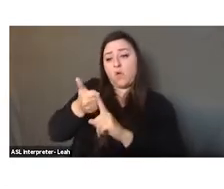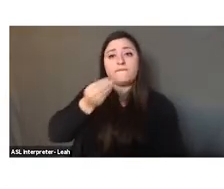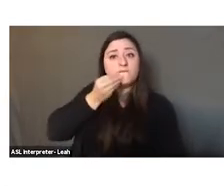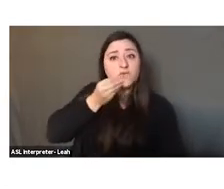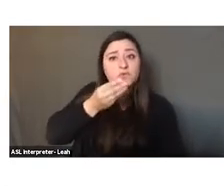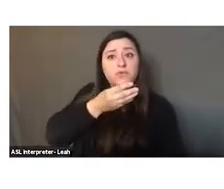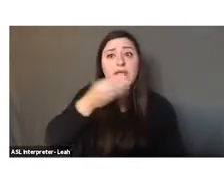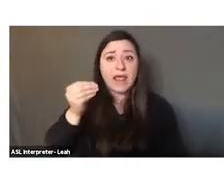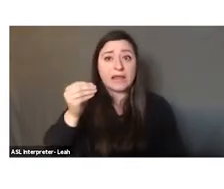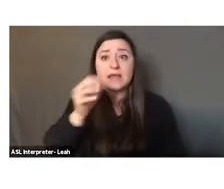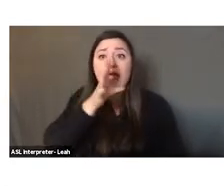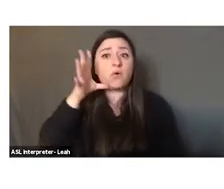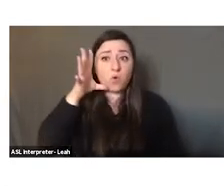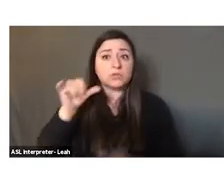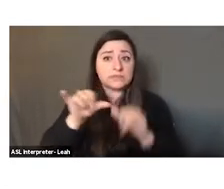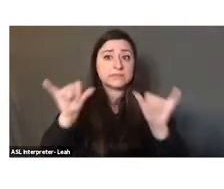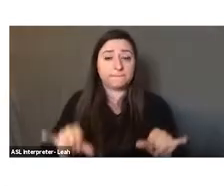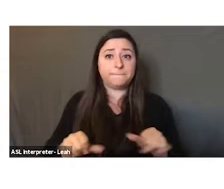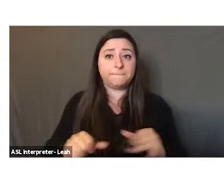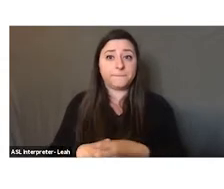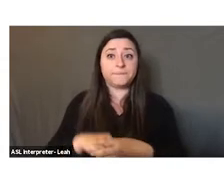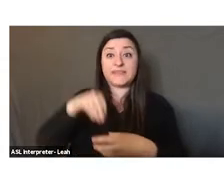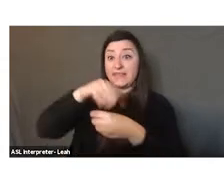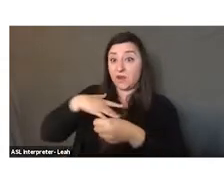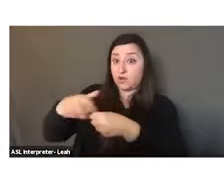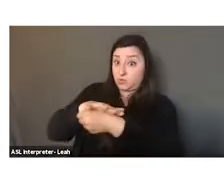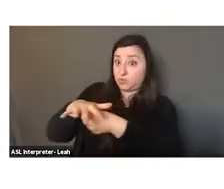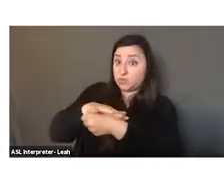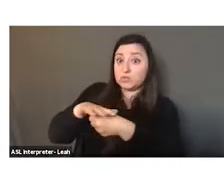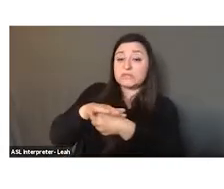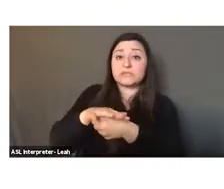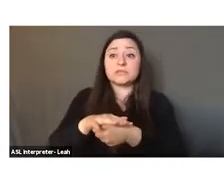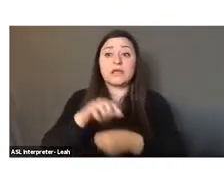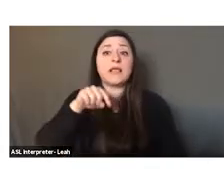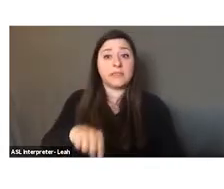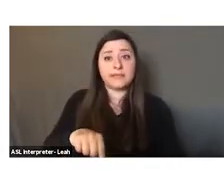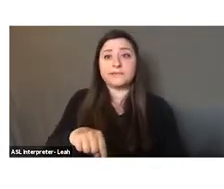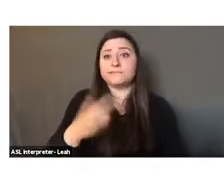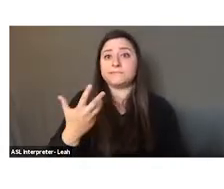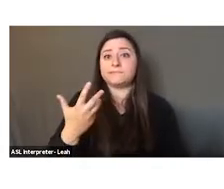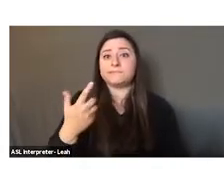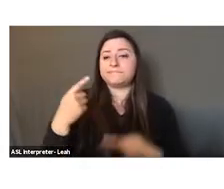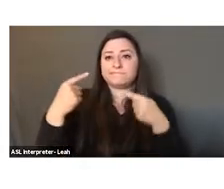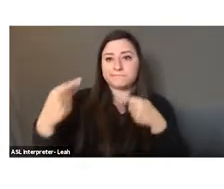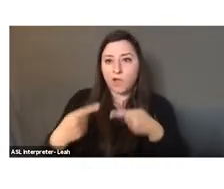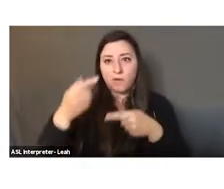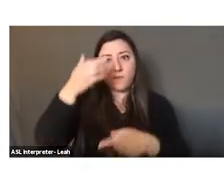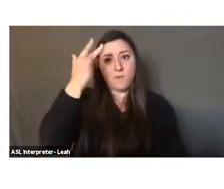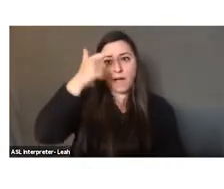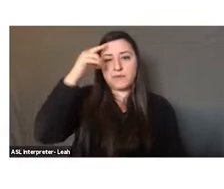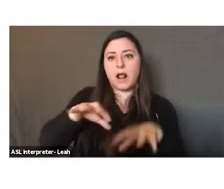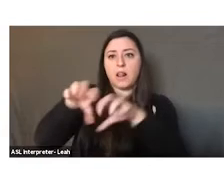agricultural system. In our region, the Swan region, this has been subject to colonialism and to